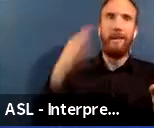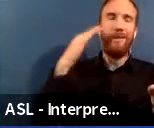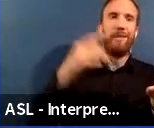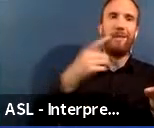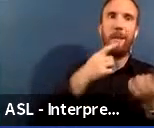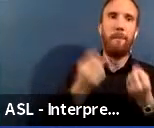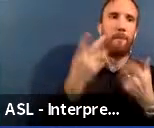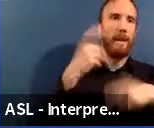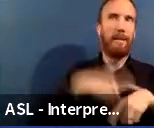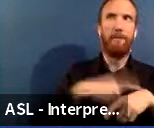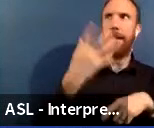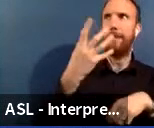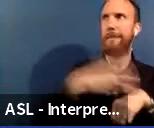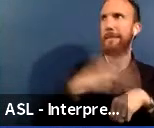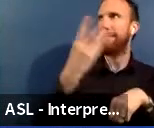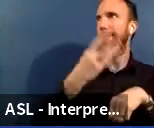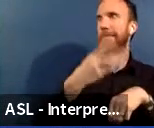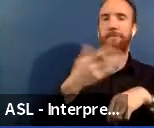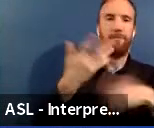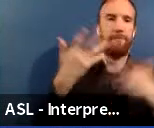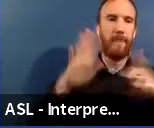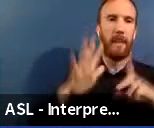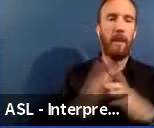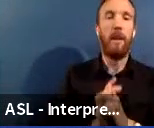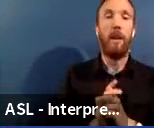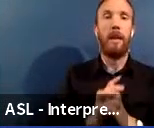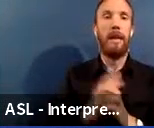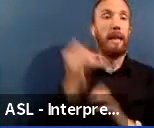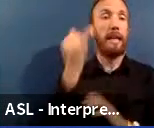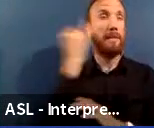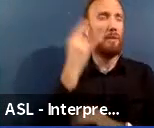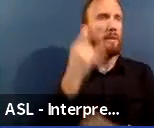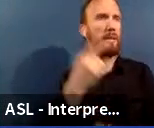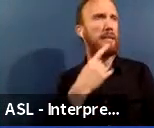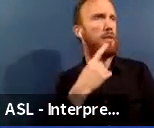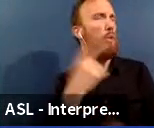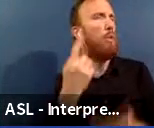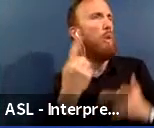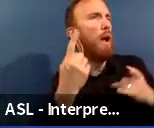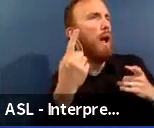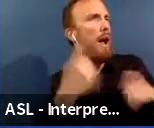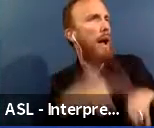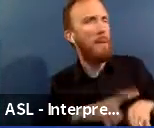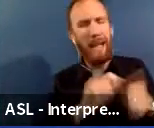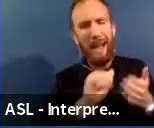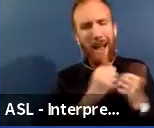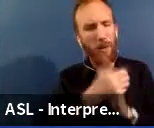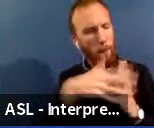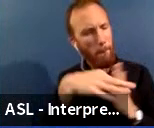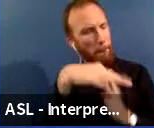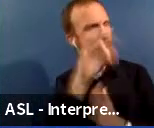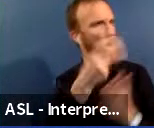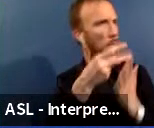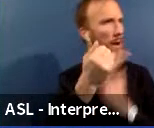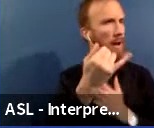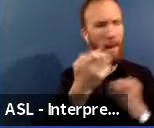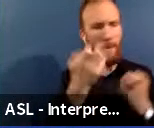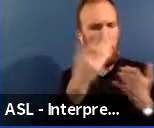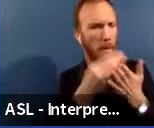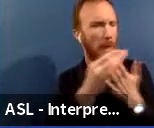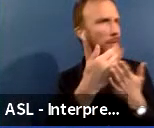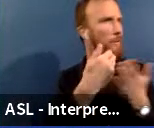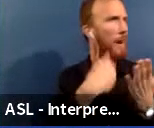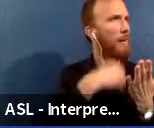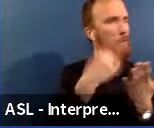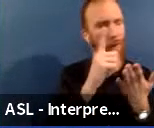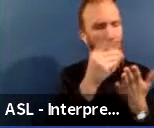ask us about what happens, how do we select projects, how much money do we have, where does the